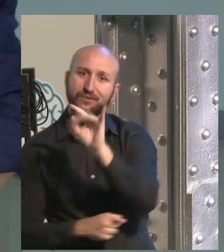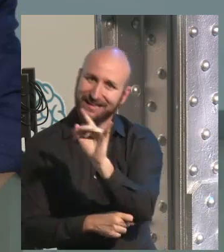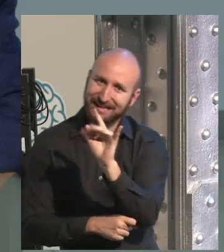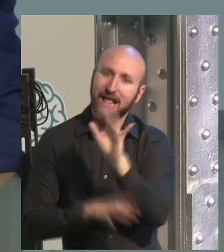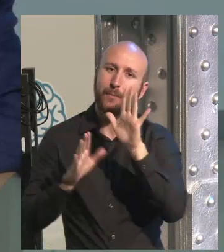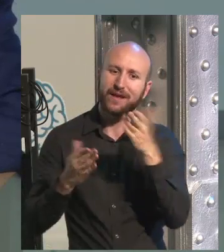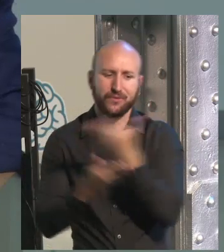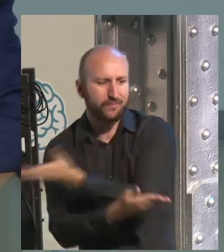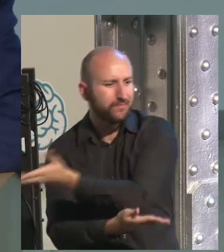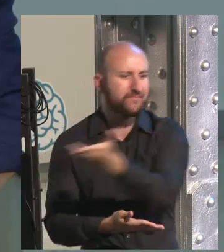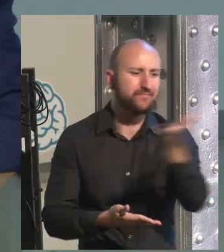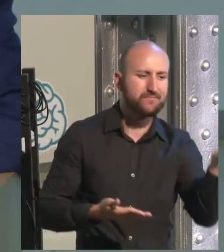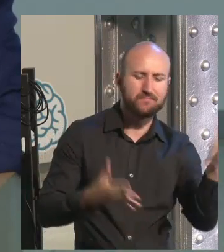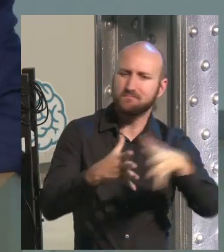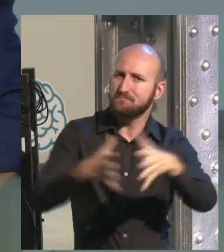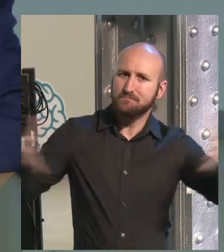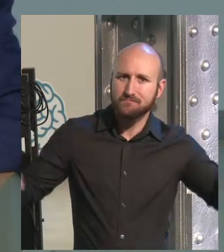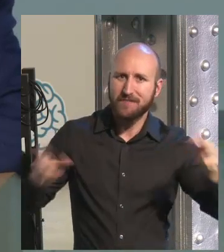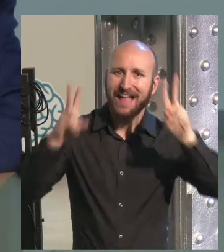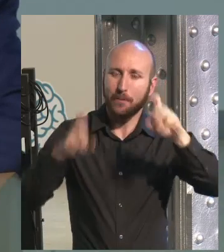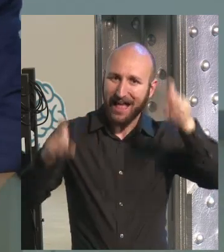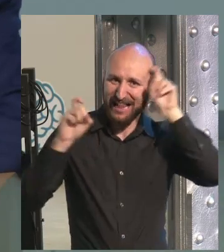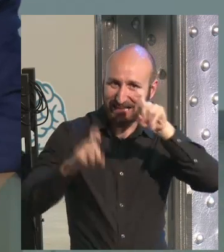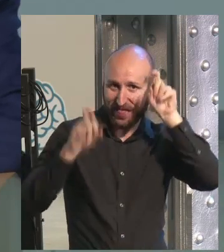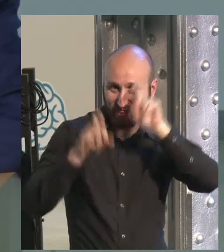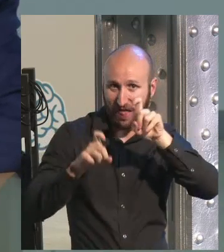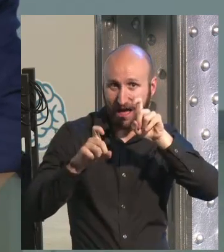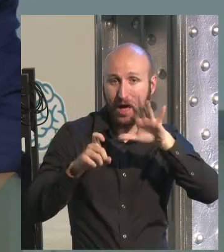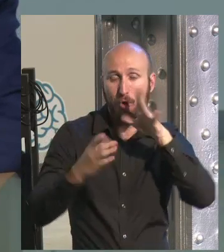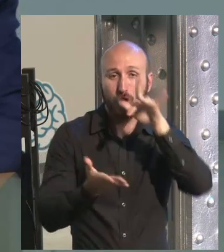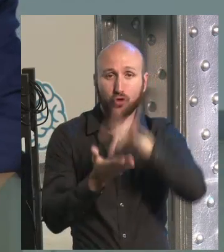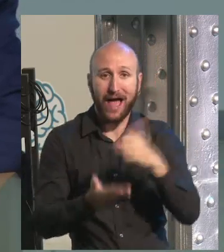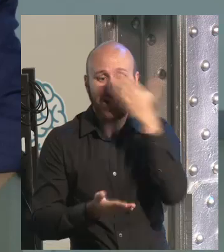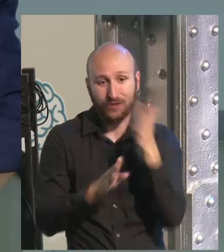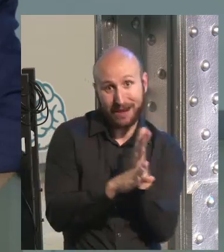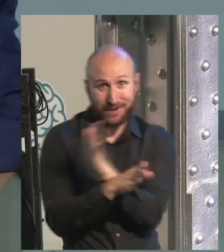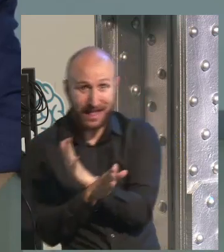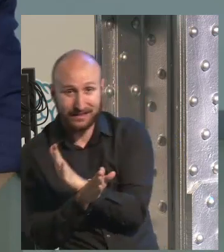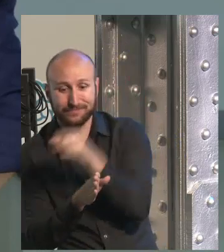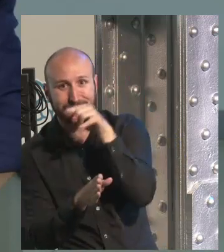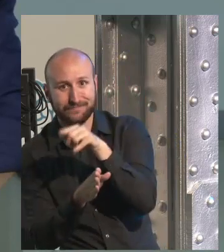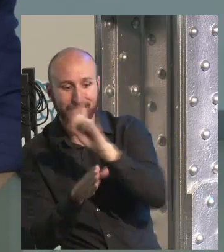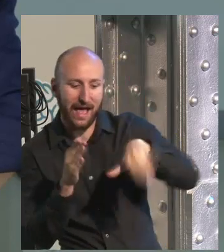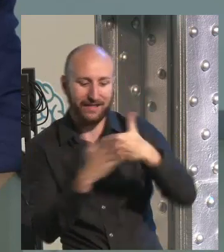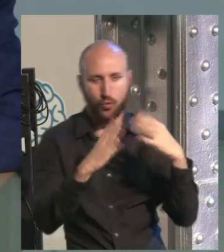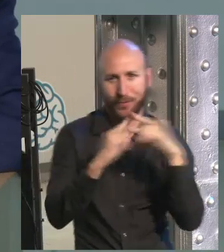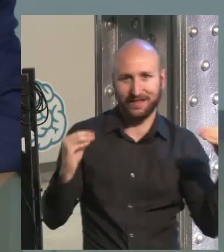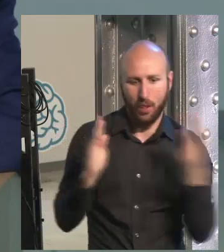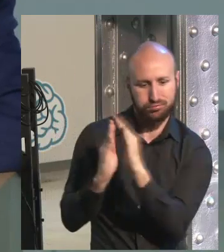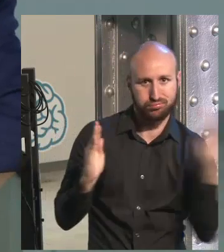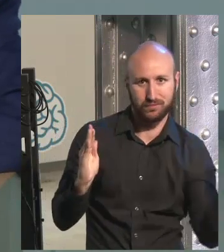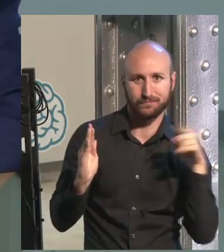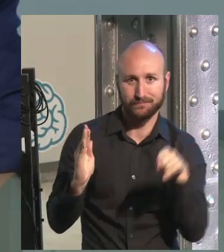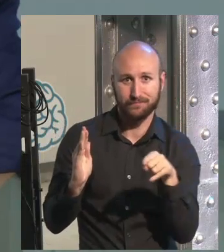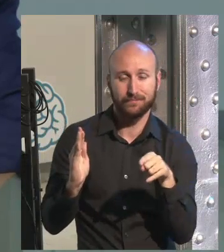in the field of teachers and professionals of education, but all